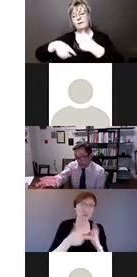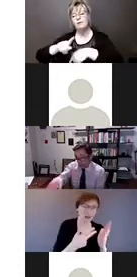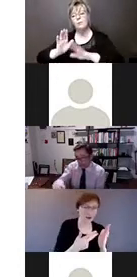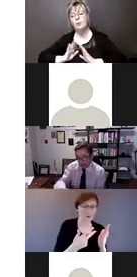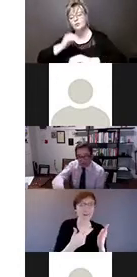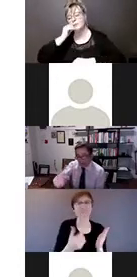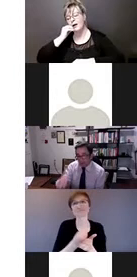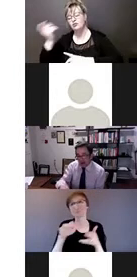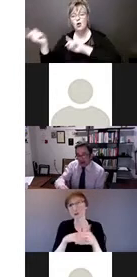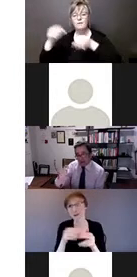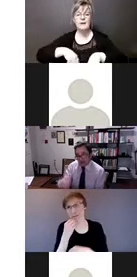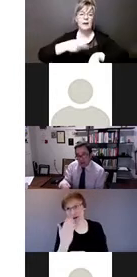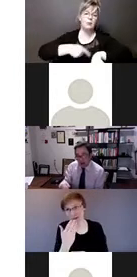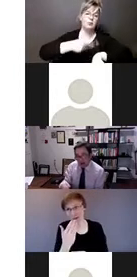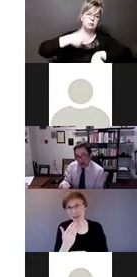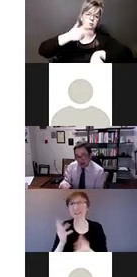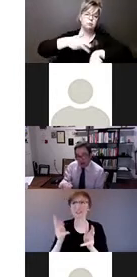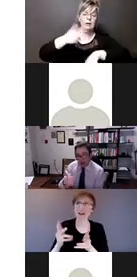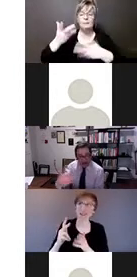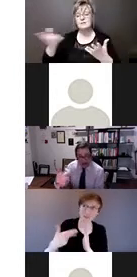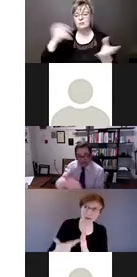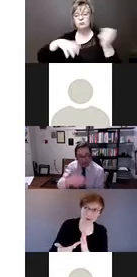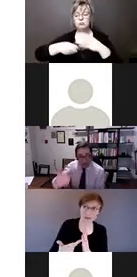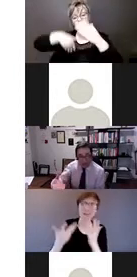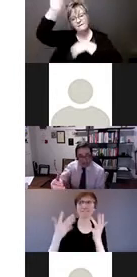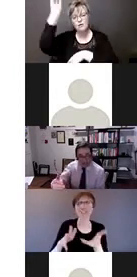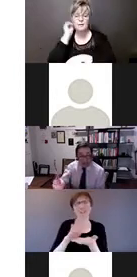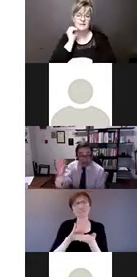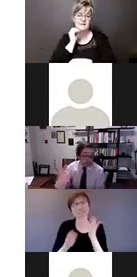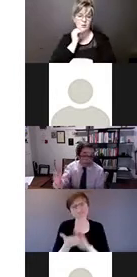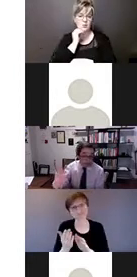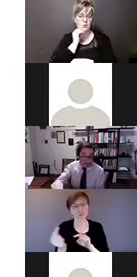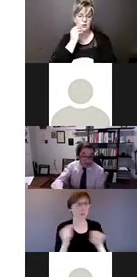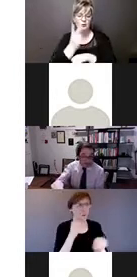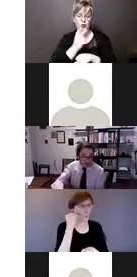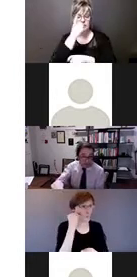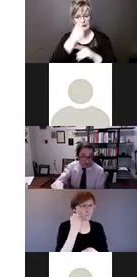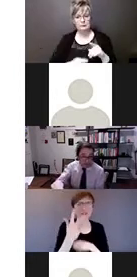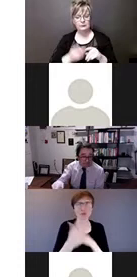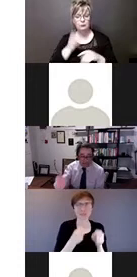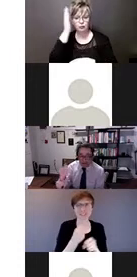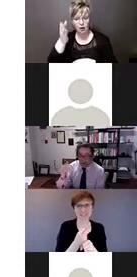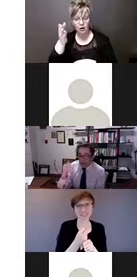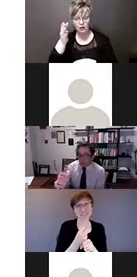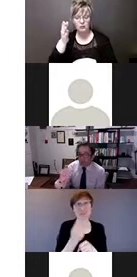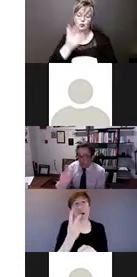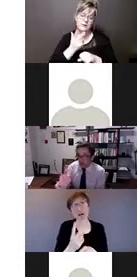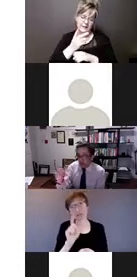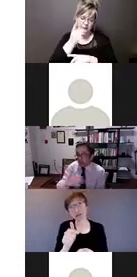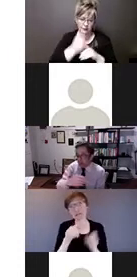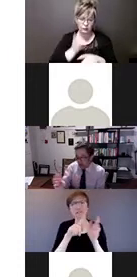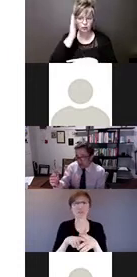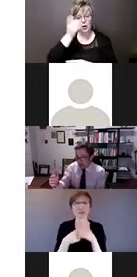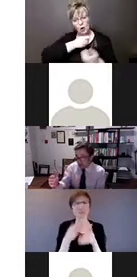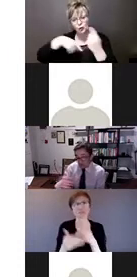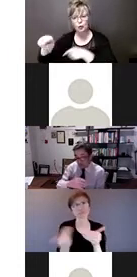three hours, then you pack up and you go home, and three and a half years later, you start the process again. That's been going on